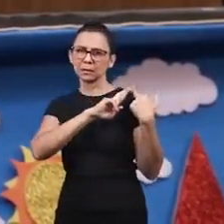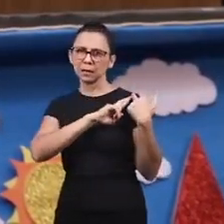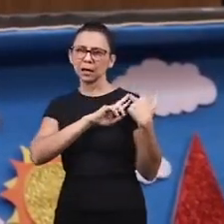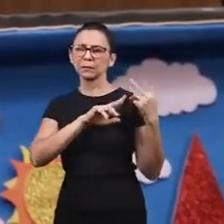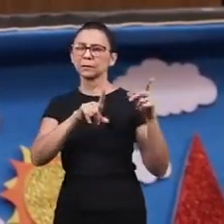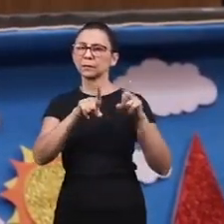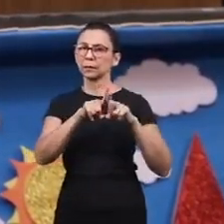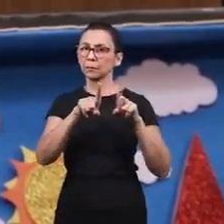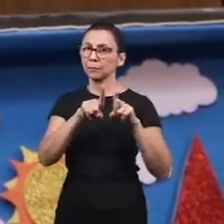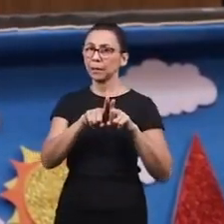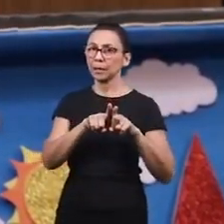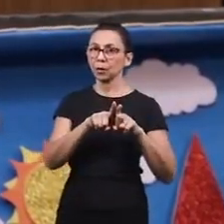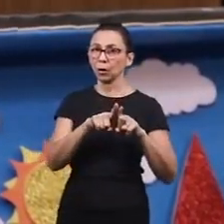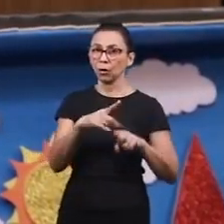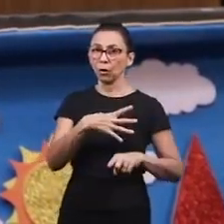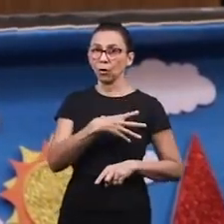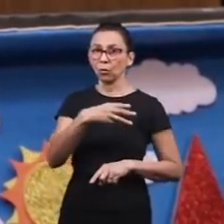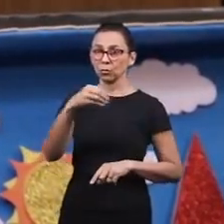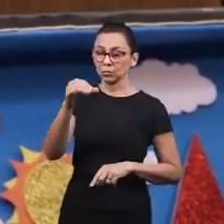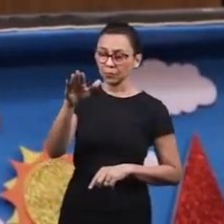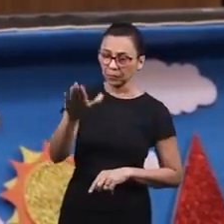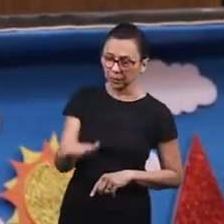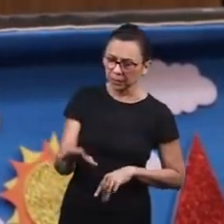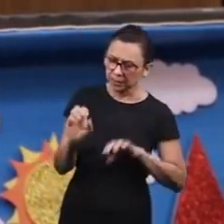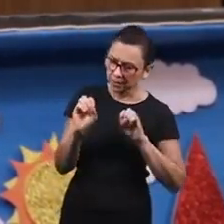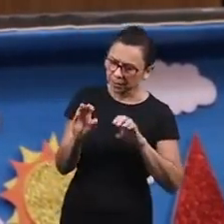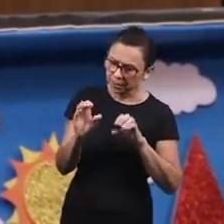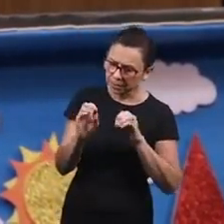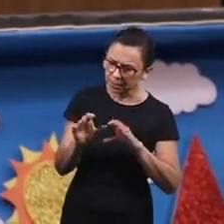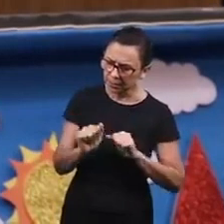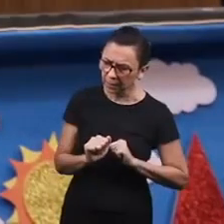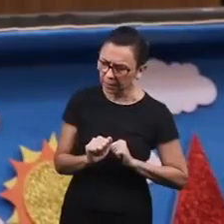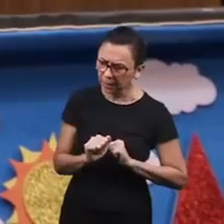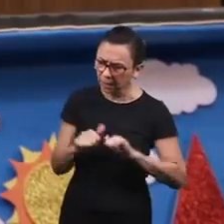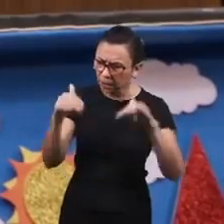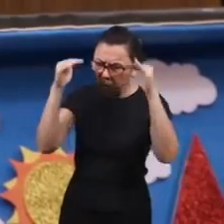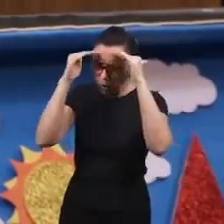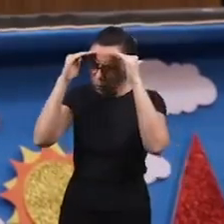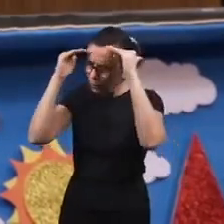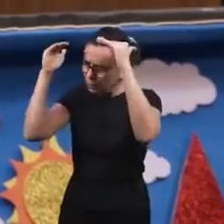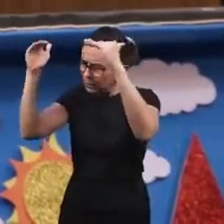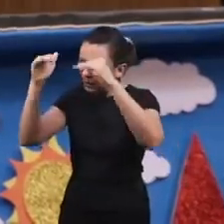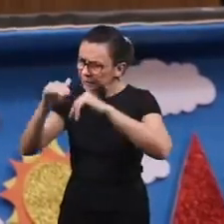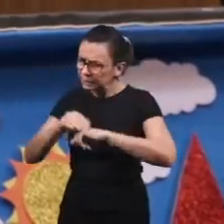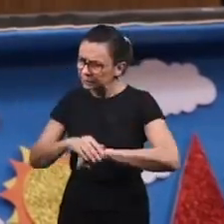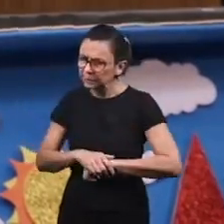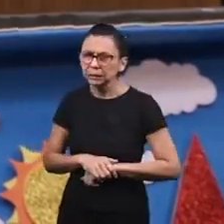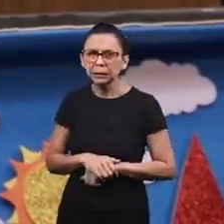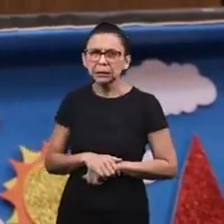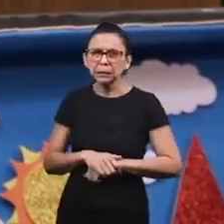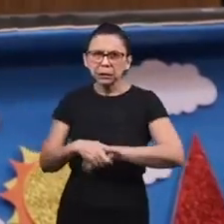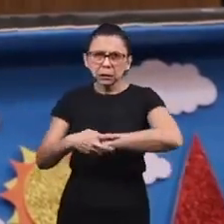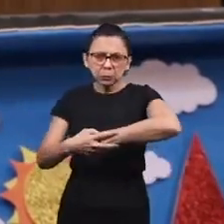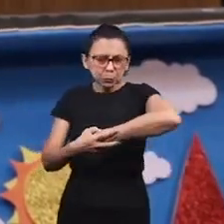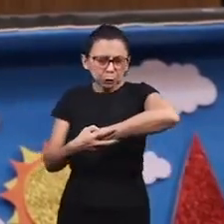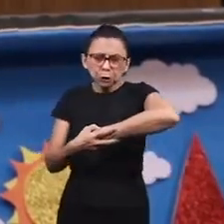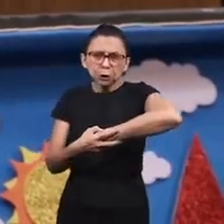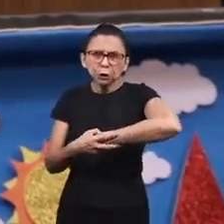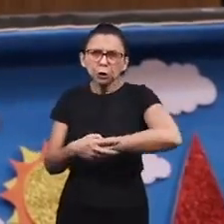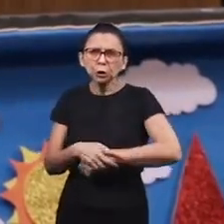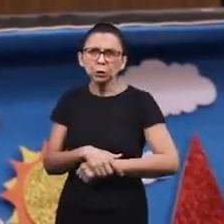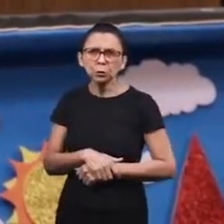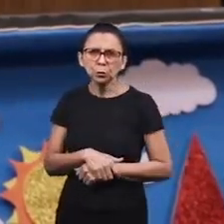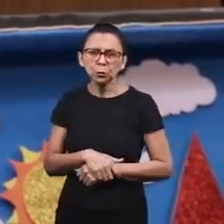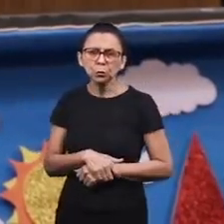teach us that we have to teach our children to obey since they are young, even if they're one